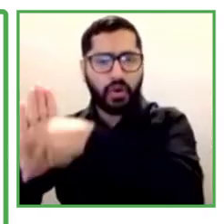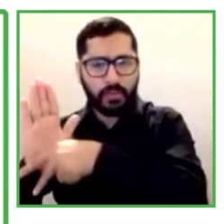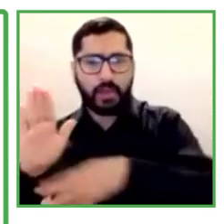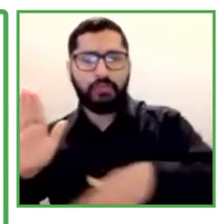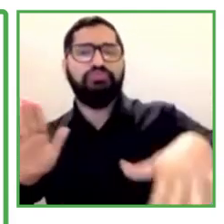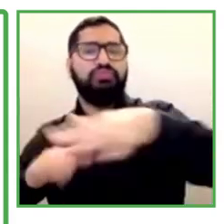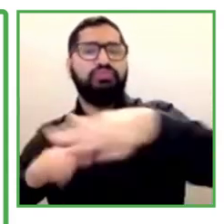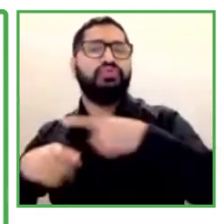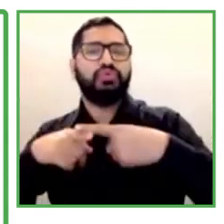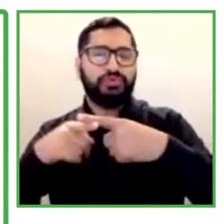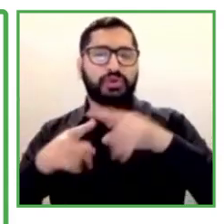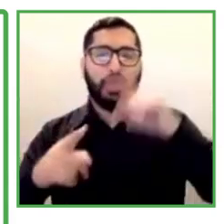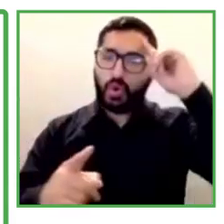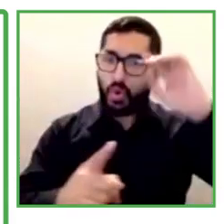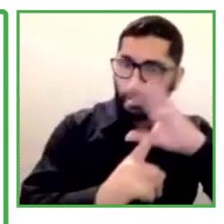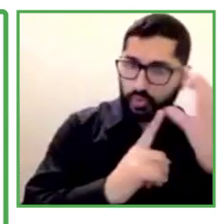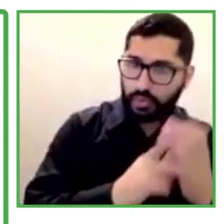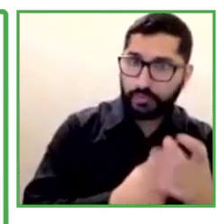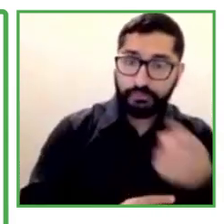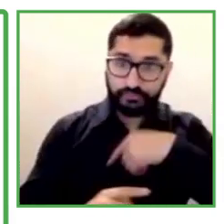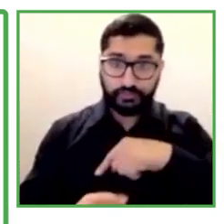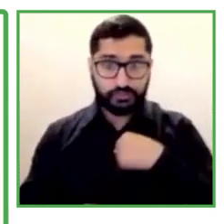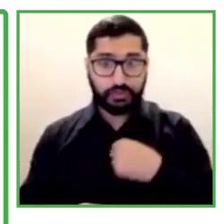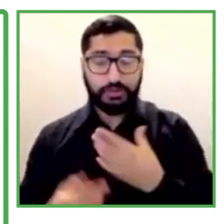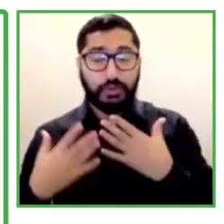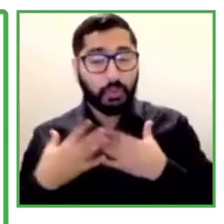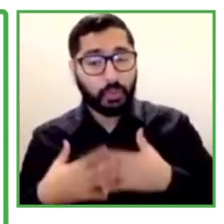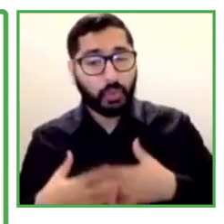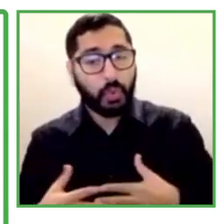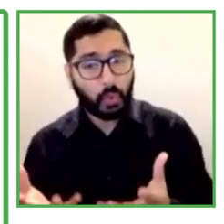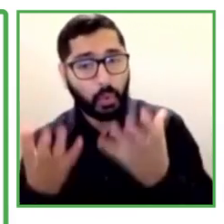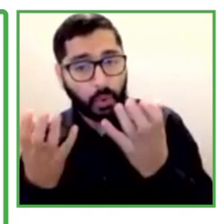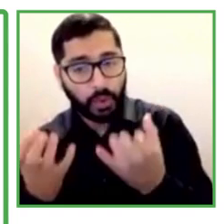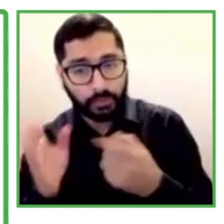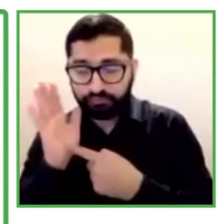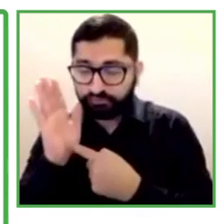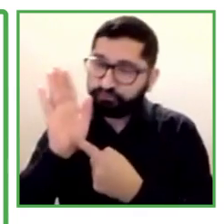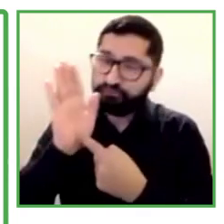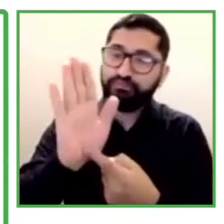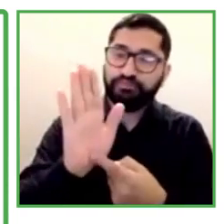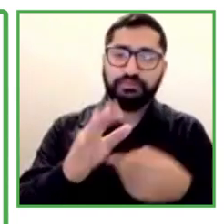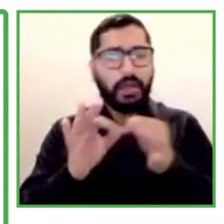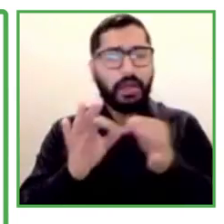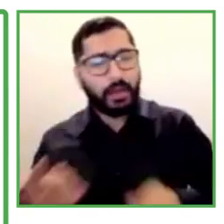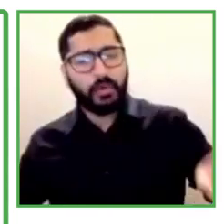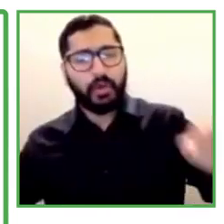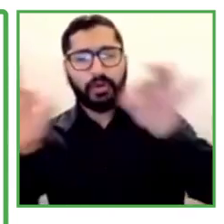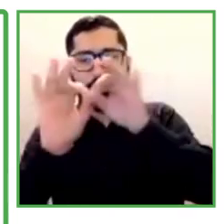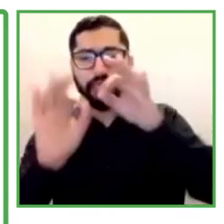social aspects, so that if we really want to be relevant in inclusion. Next. Next.